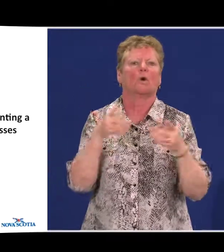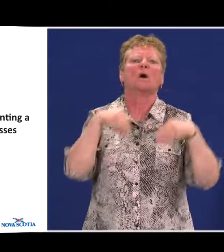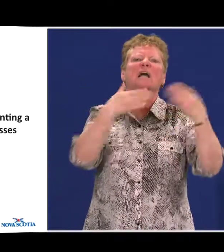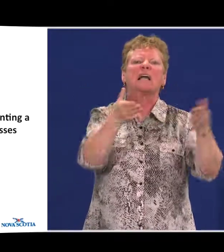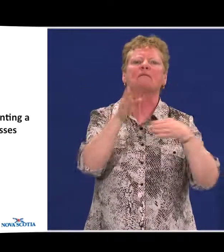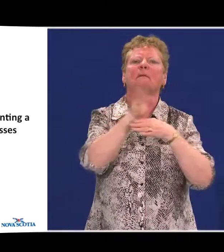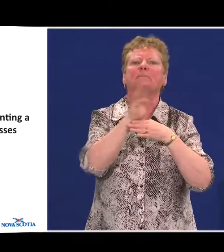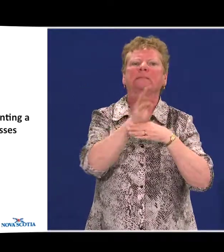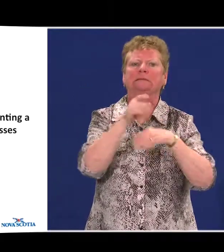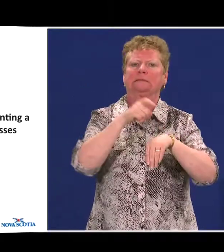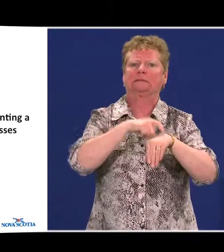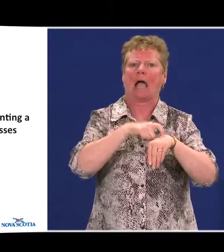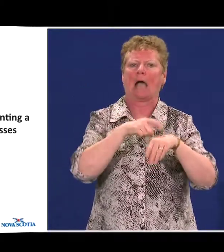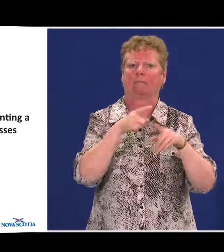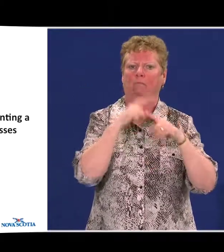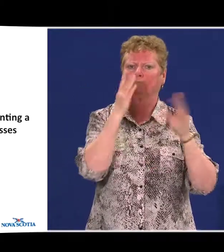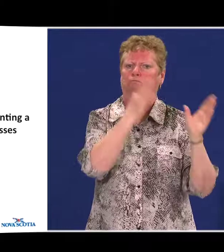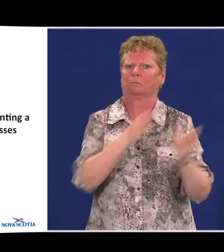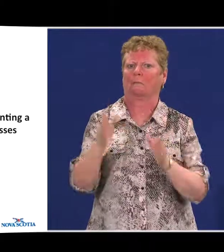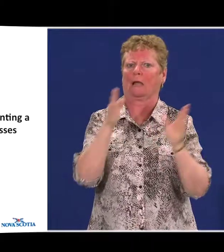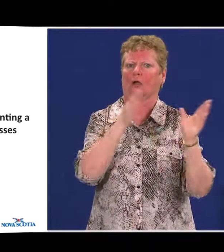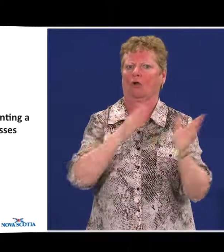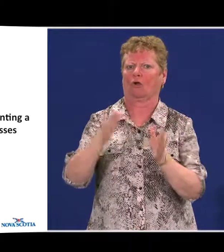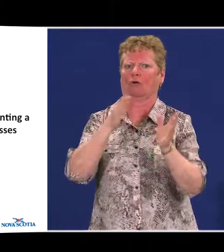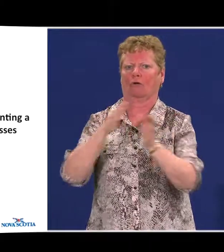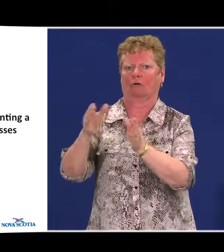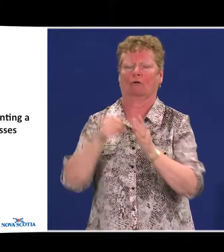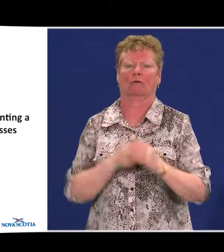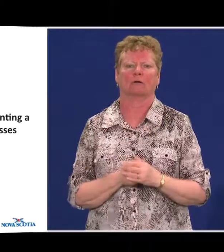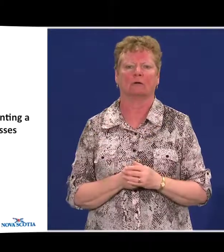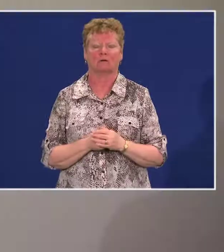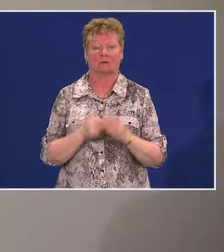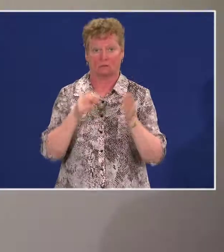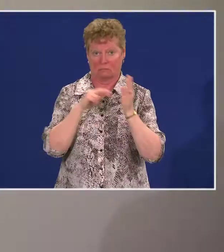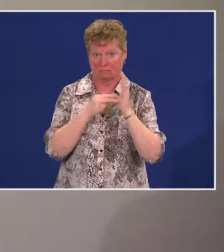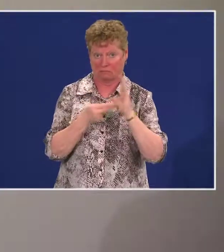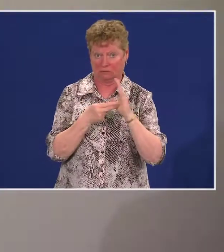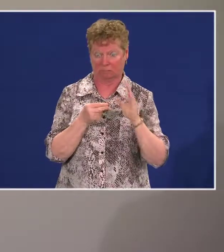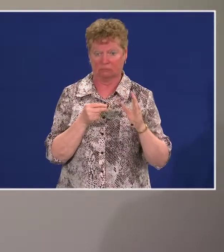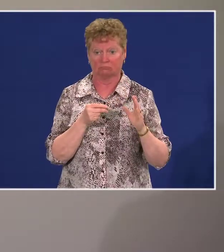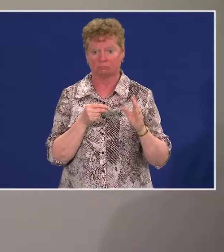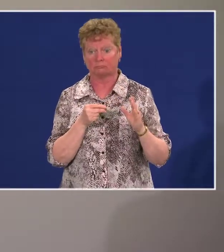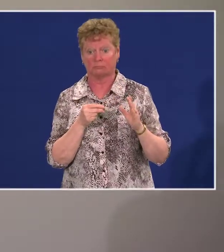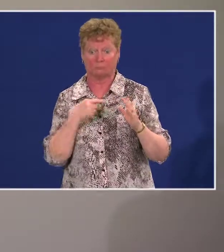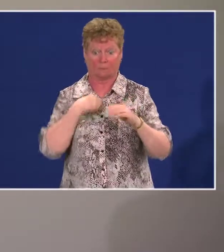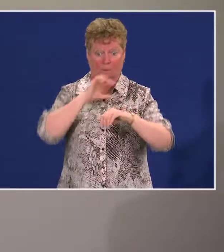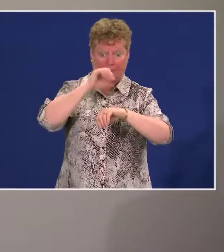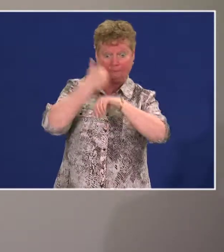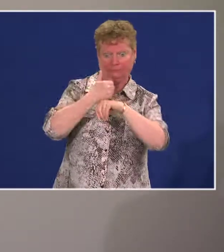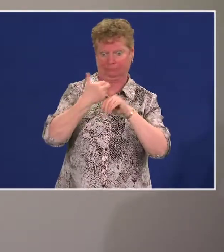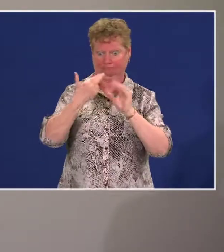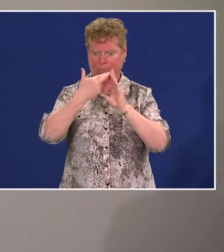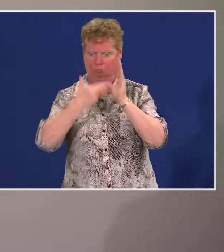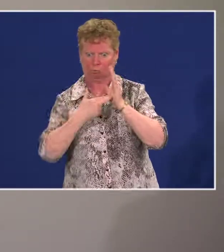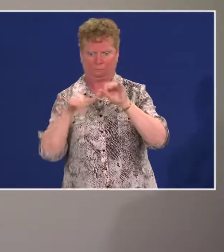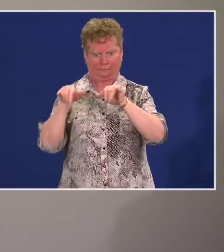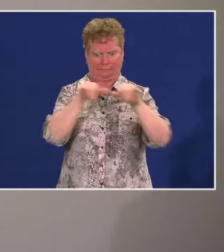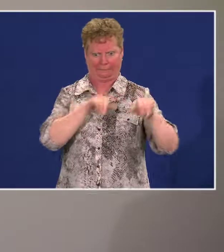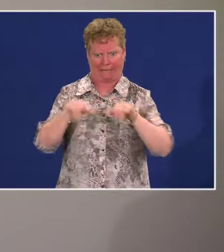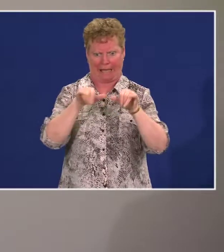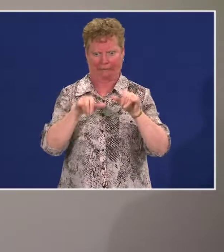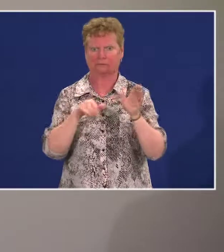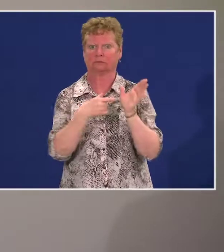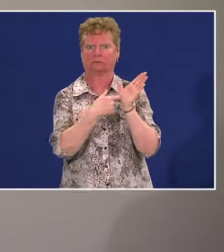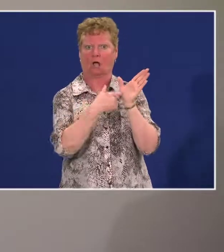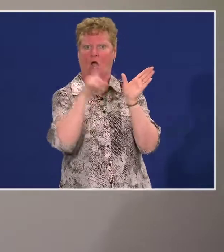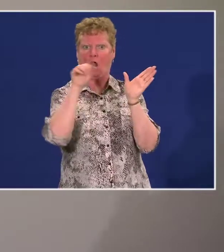and individuals time to prepare. So it doesn't mean that when the standard is created and it becomes